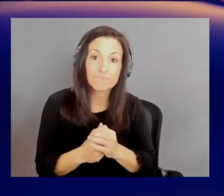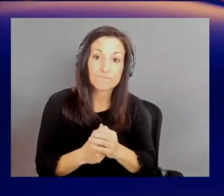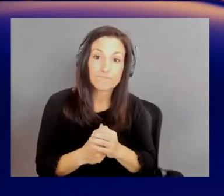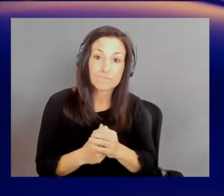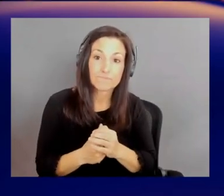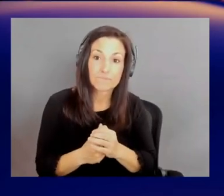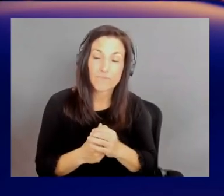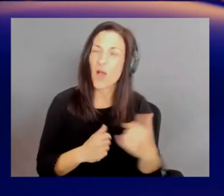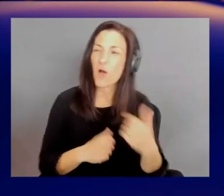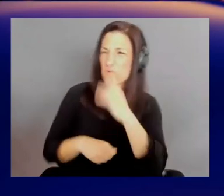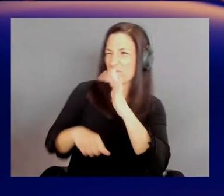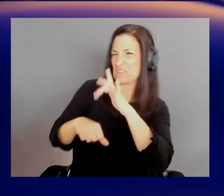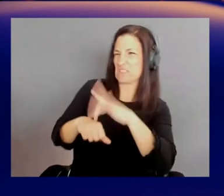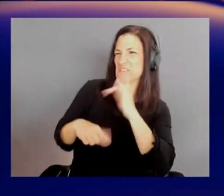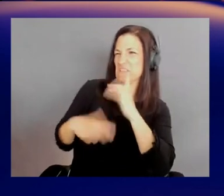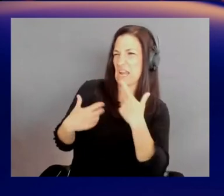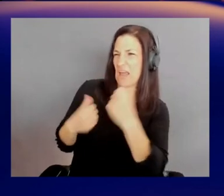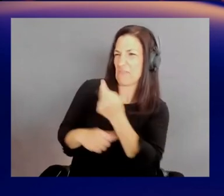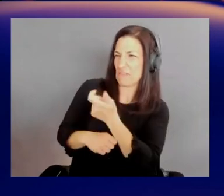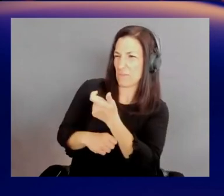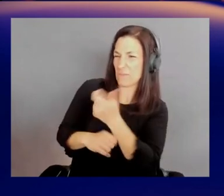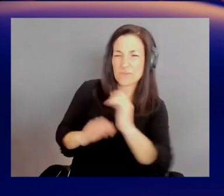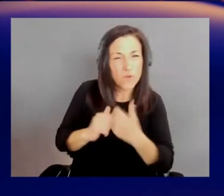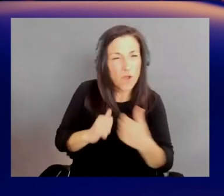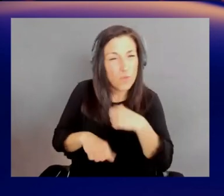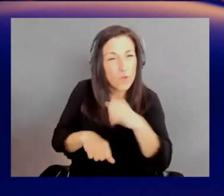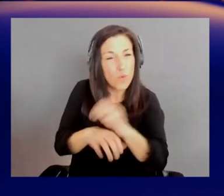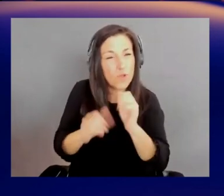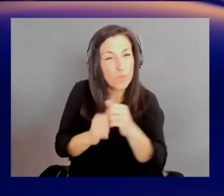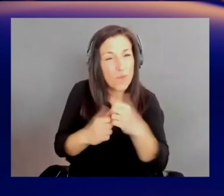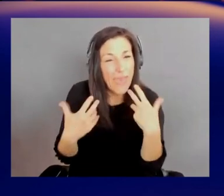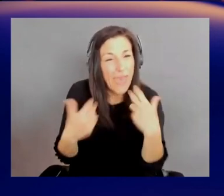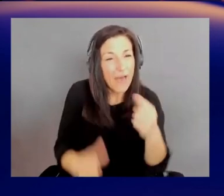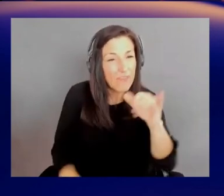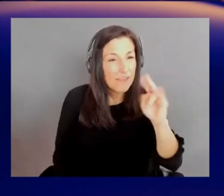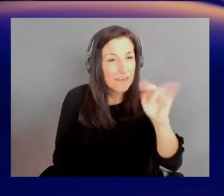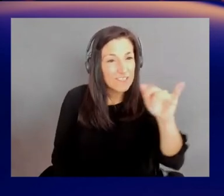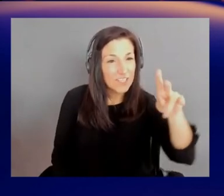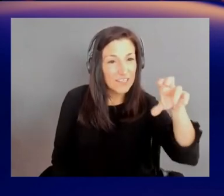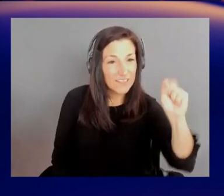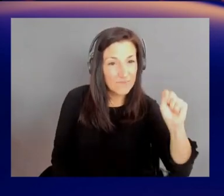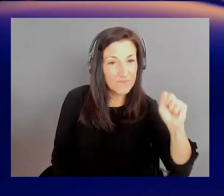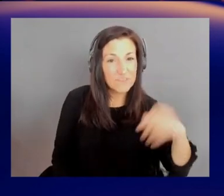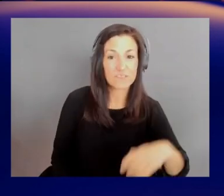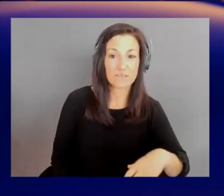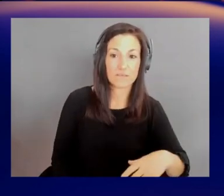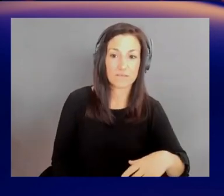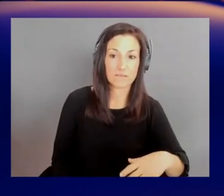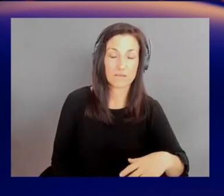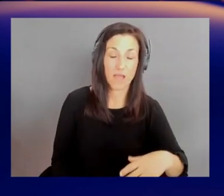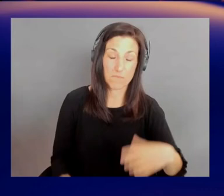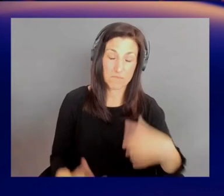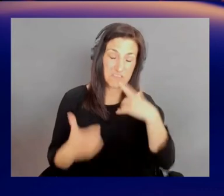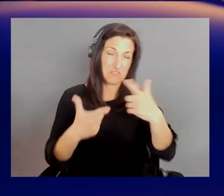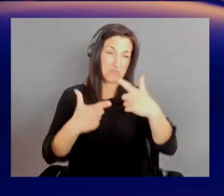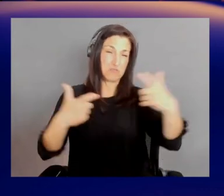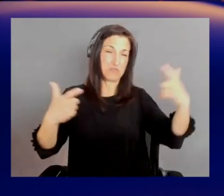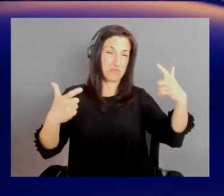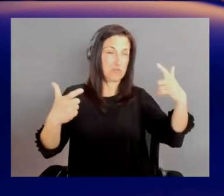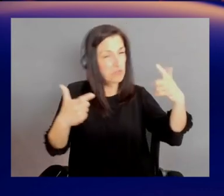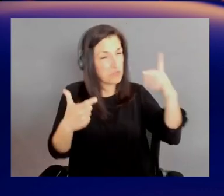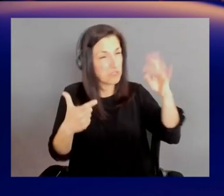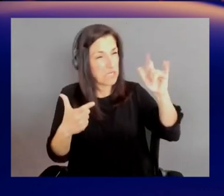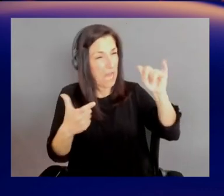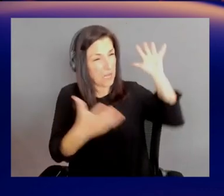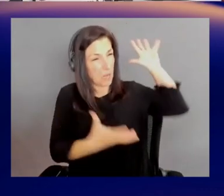how are we working with health initiatives? You know, they're amassing this huge amount of data. Yeah. Well, we know that in the healthcare